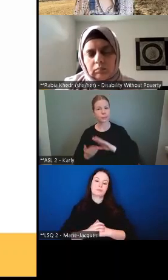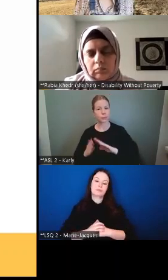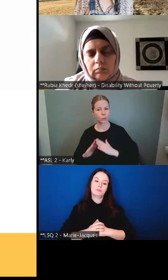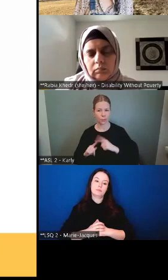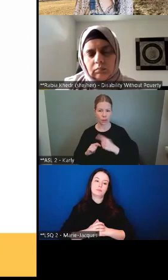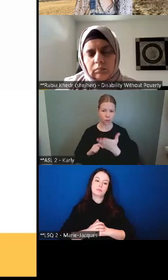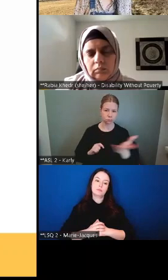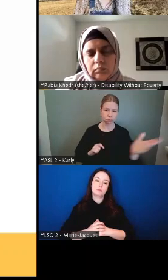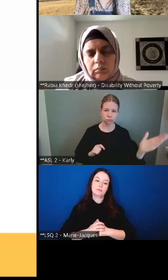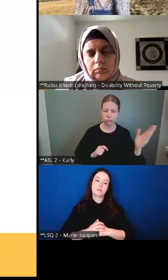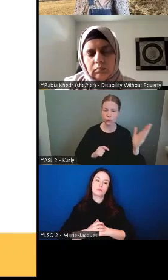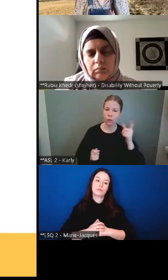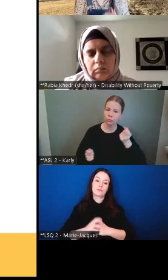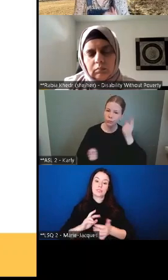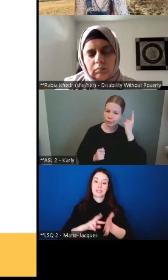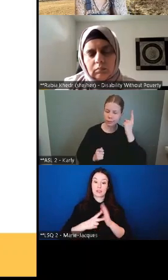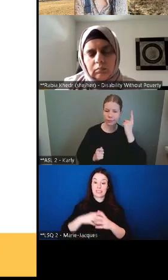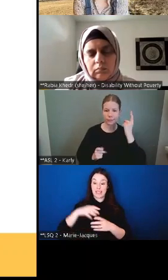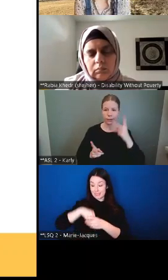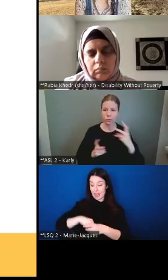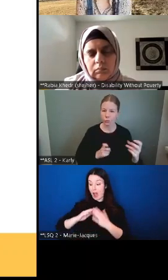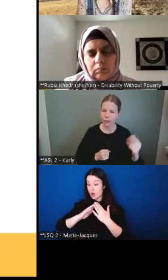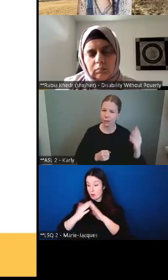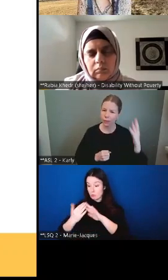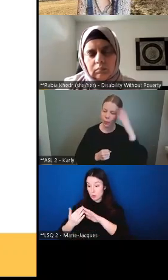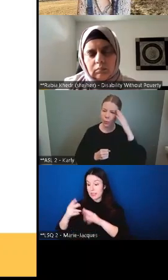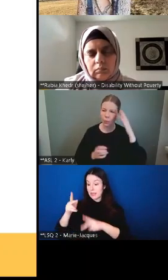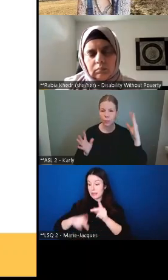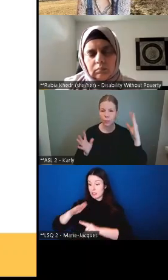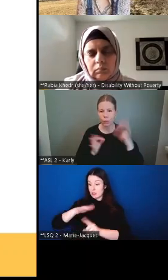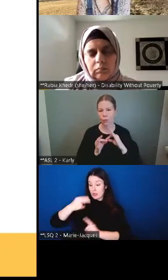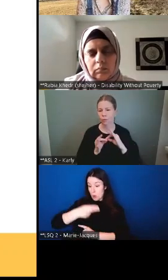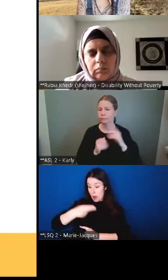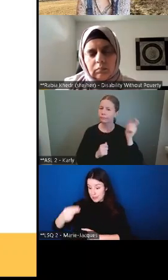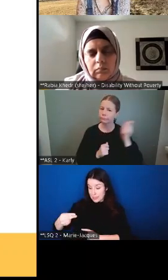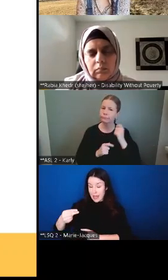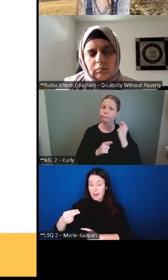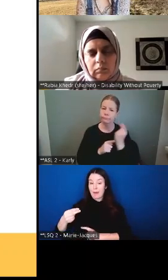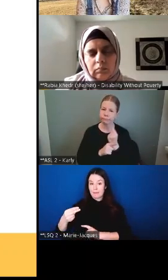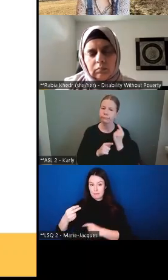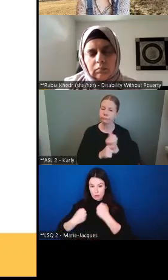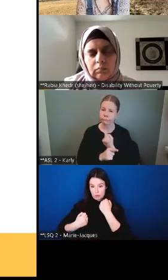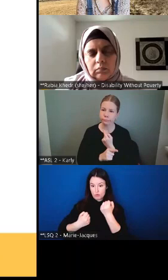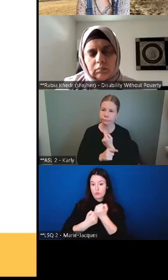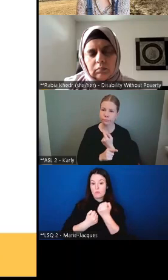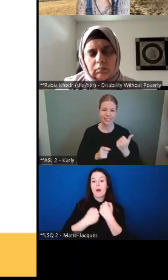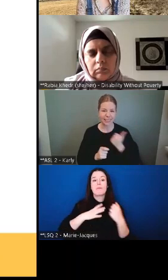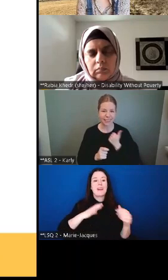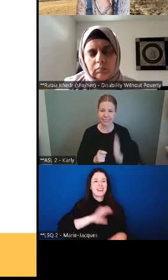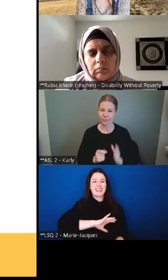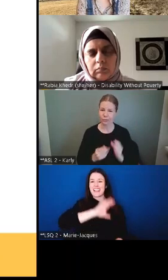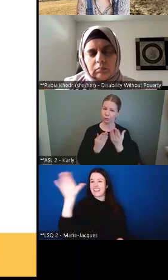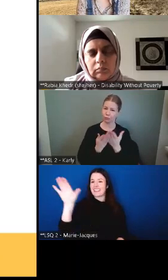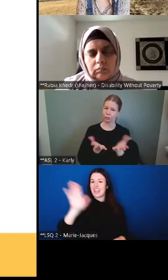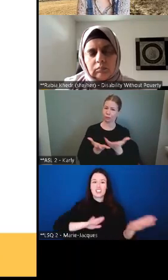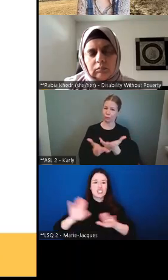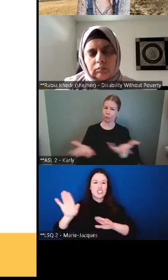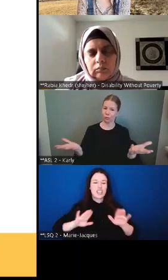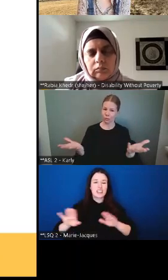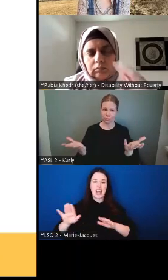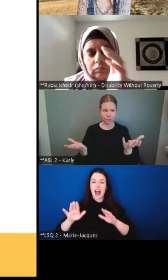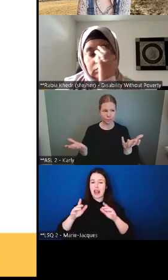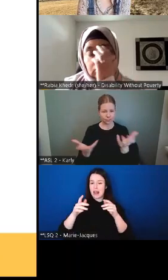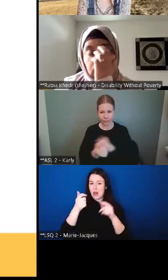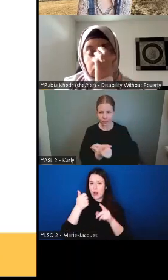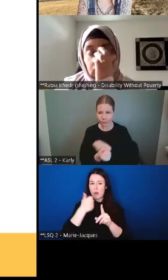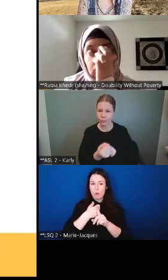these issues but to know that canadians at large agree with that and that's a powerful message for us to